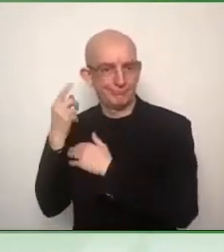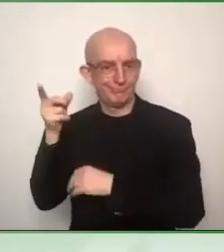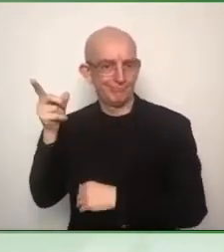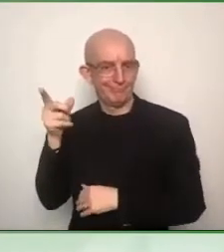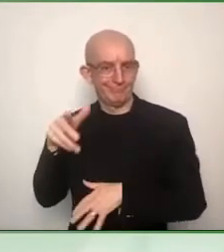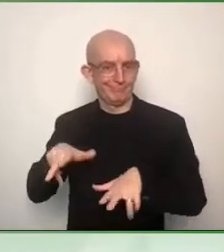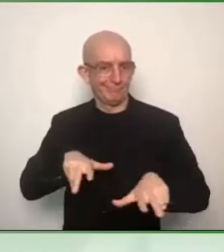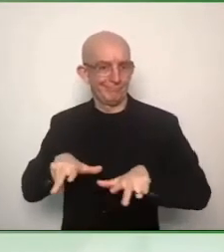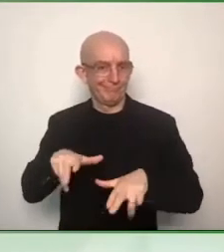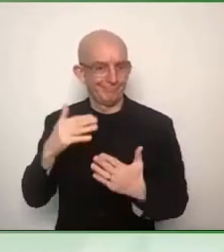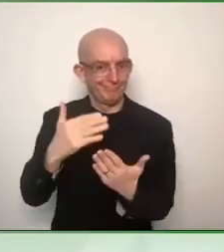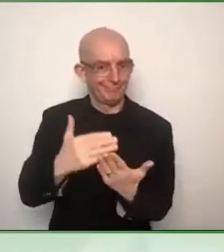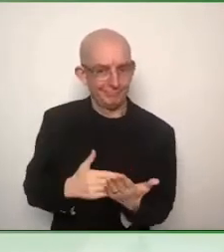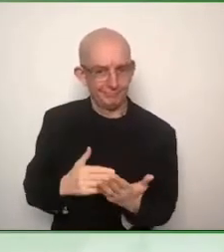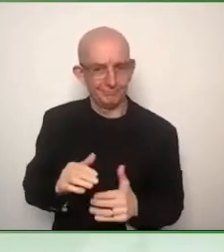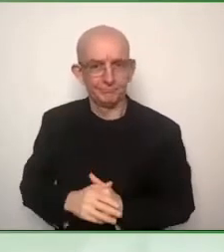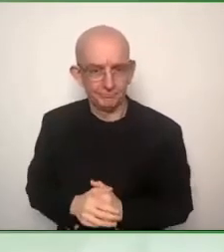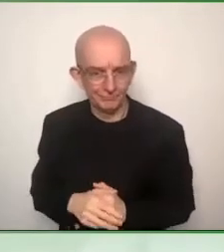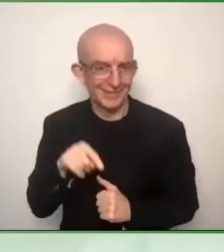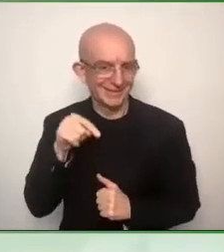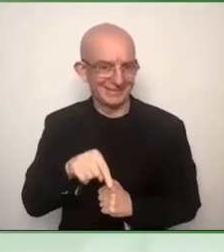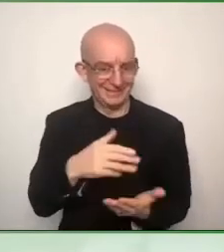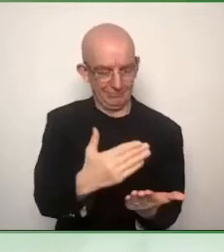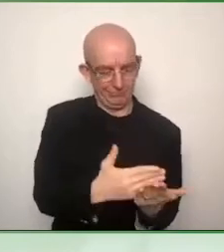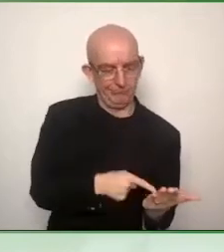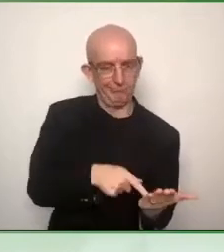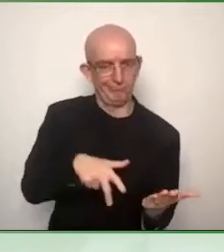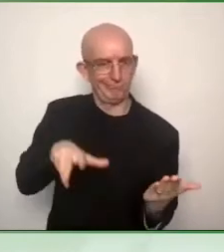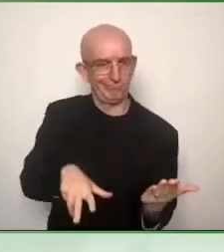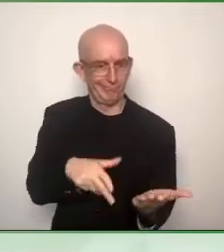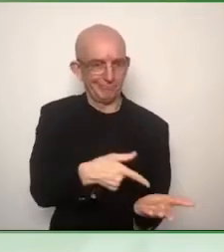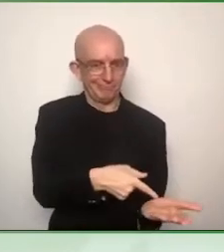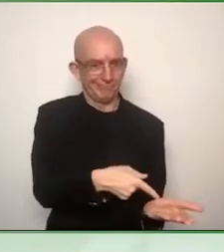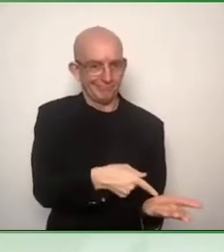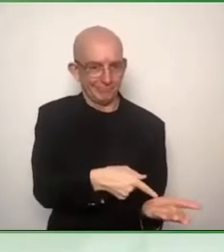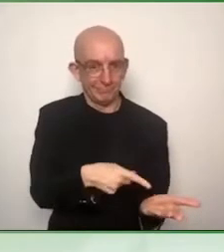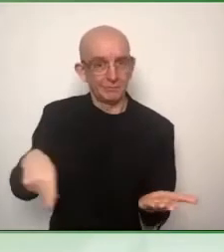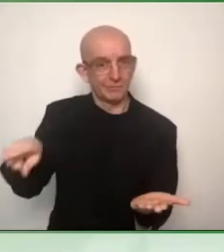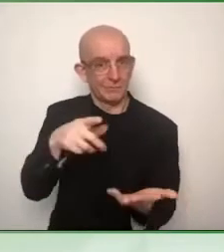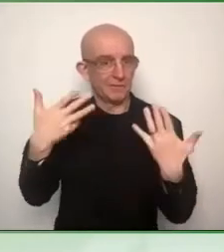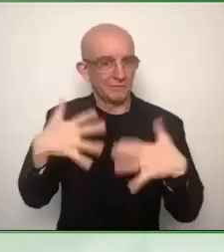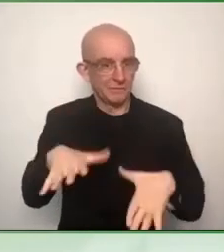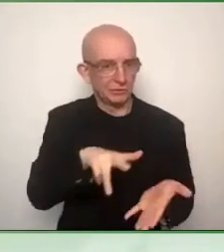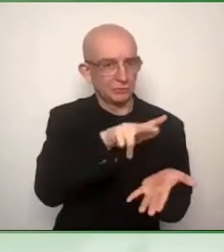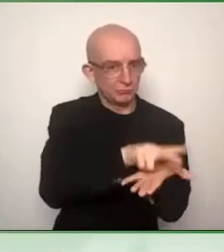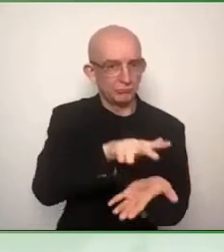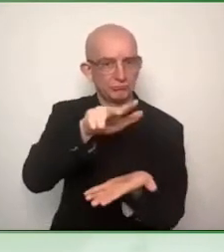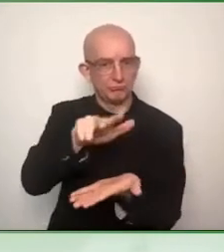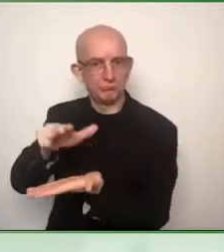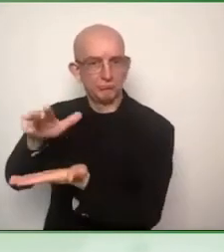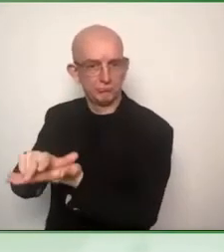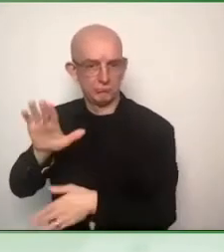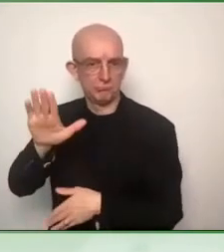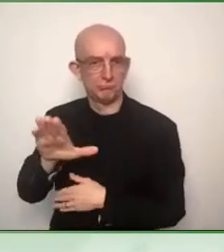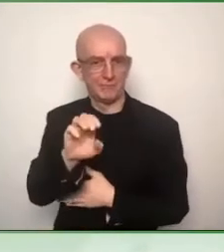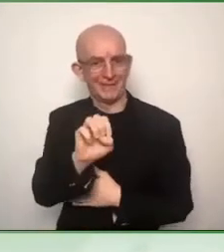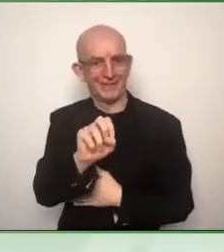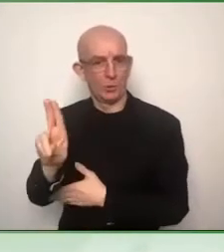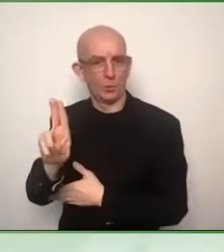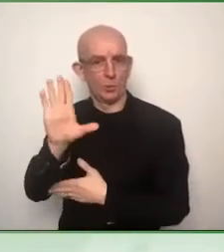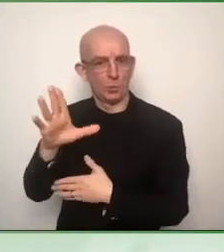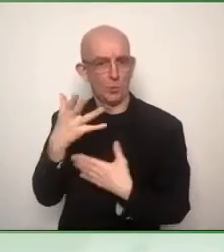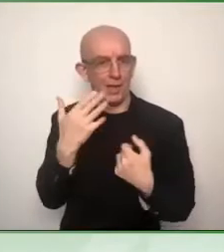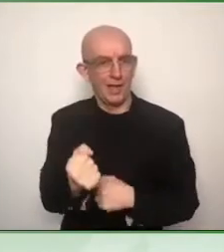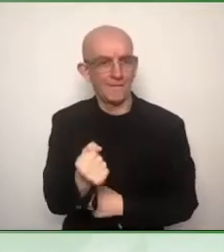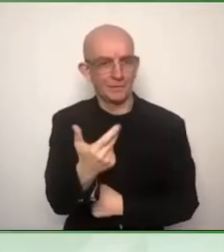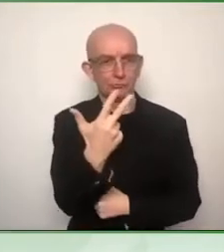2019. And since then, what we have been doing is working